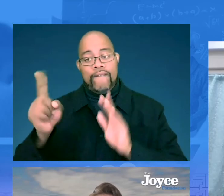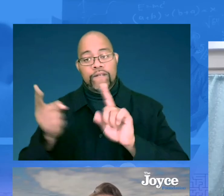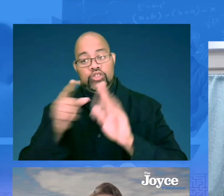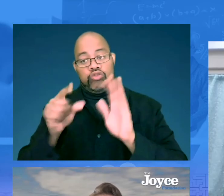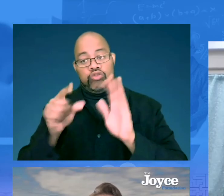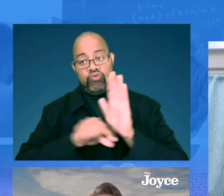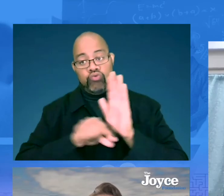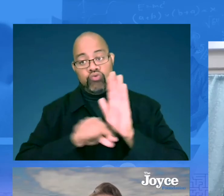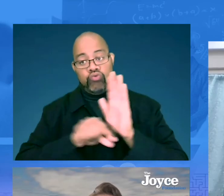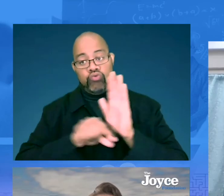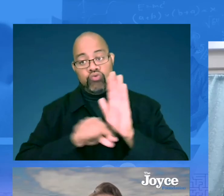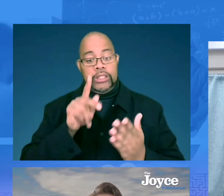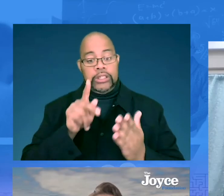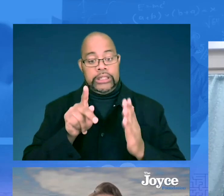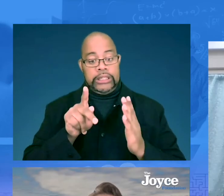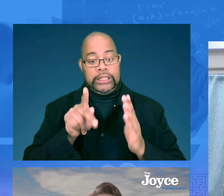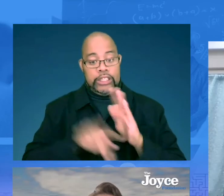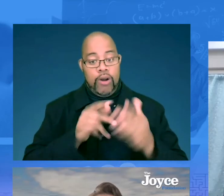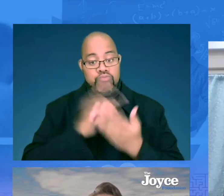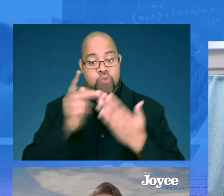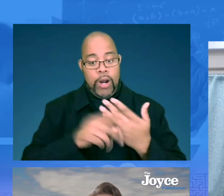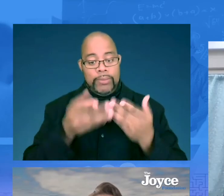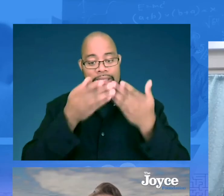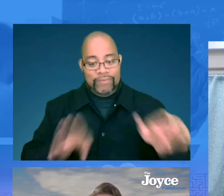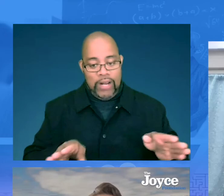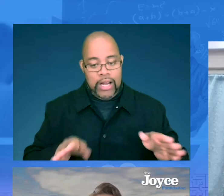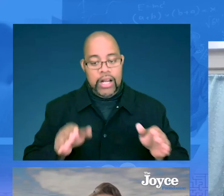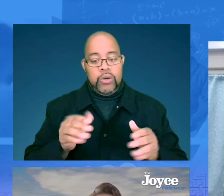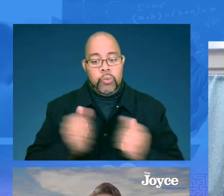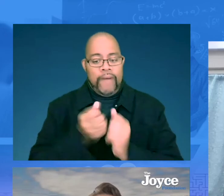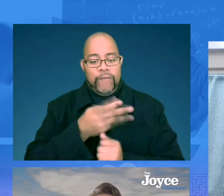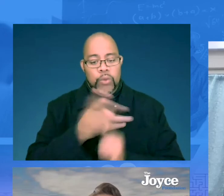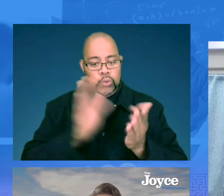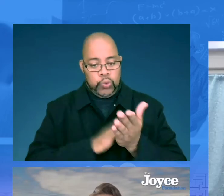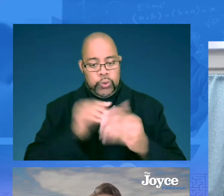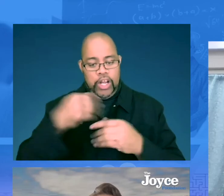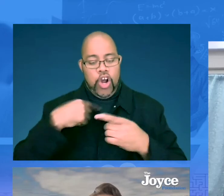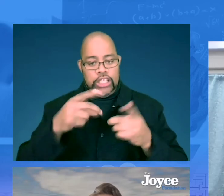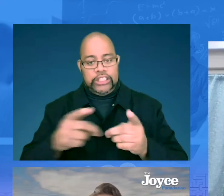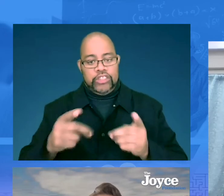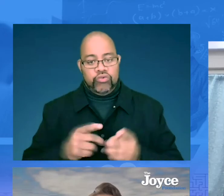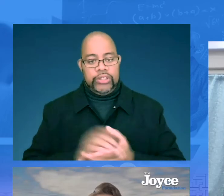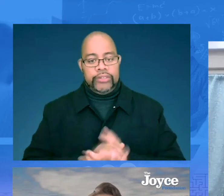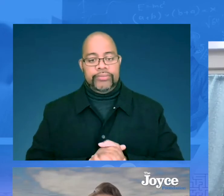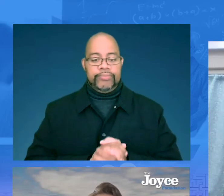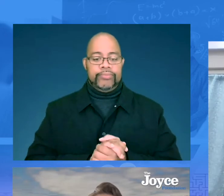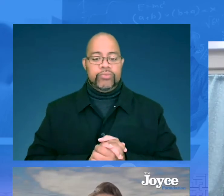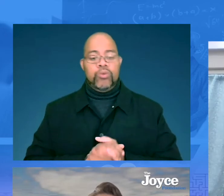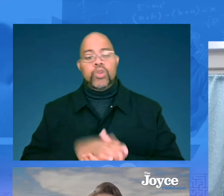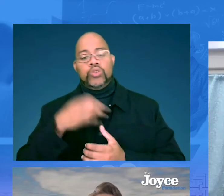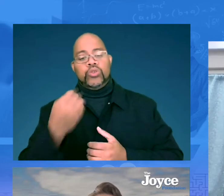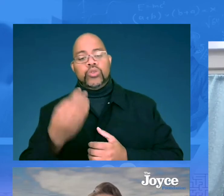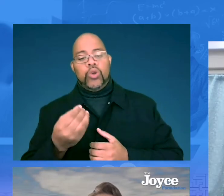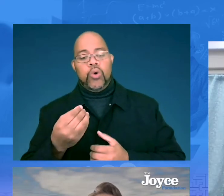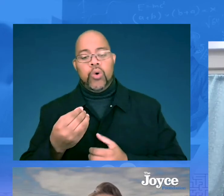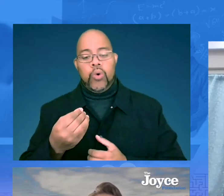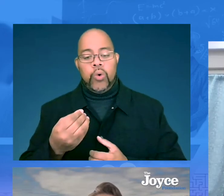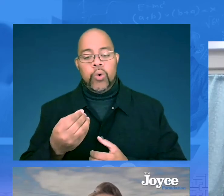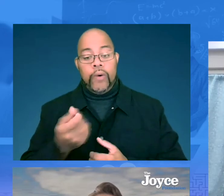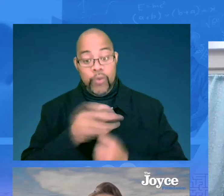mainly kindergarten through first grade. Our preschool program is actually divided up among a few schools in our district.